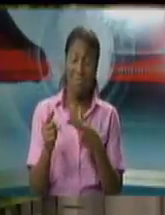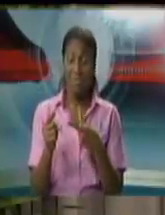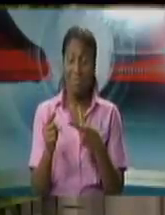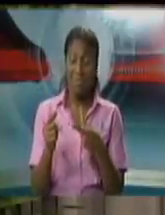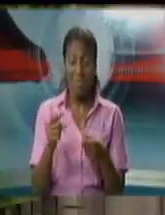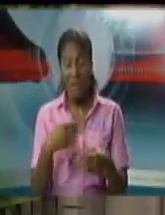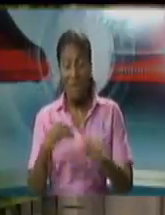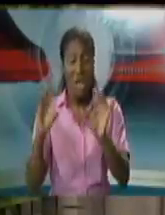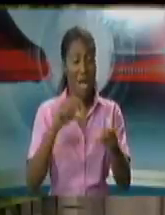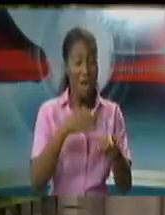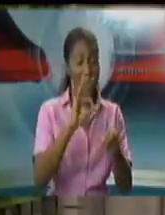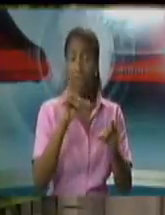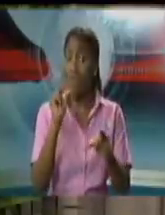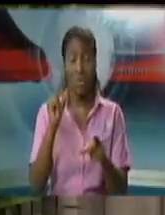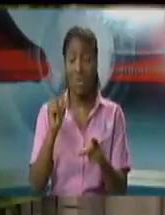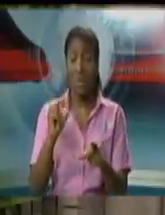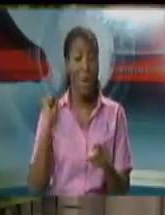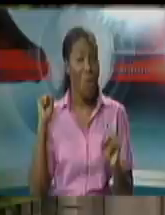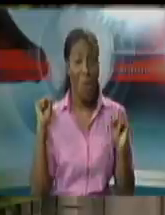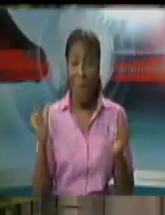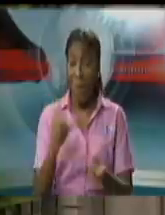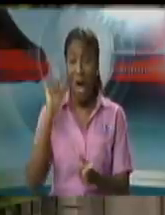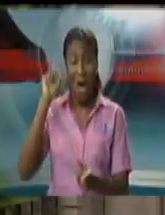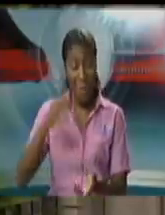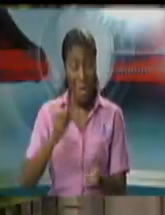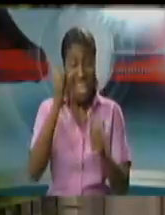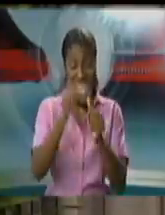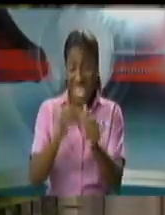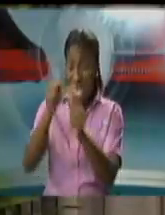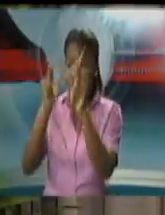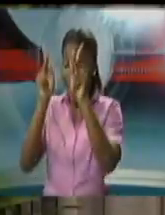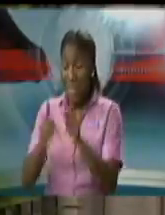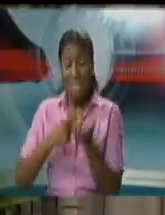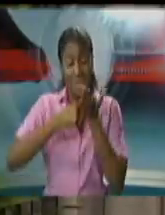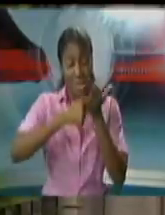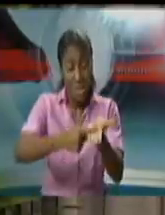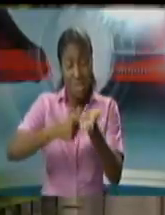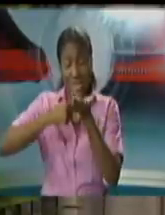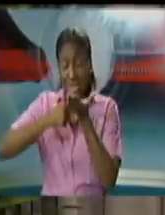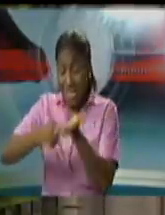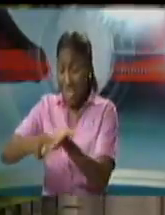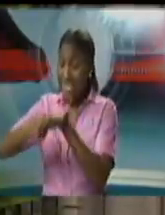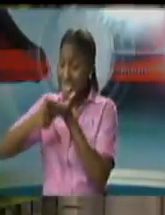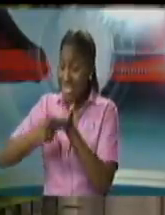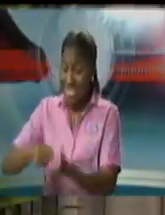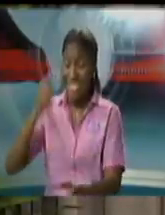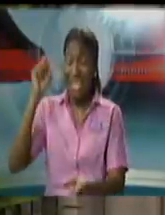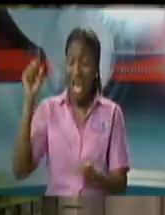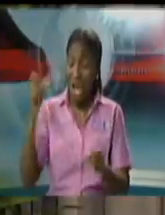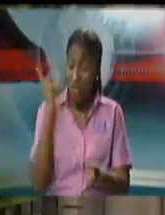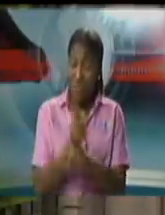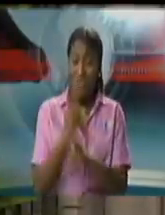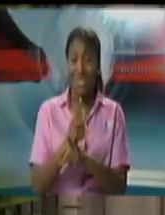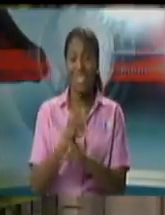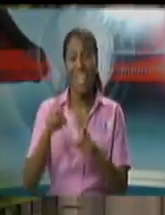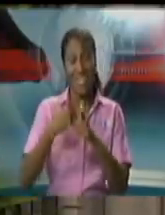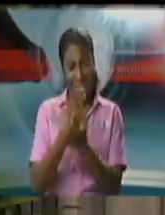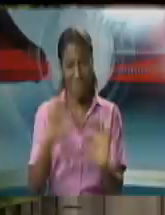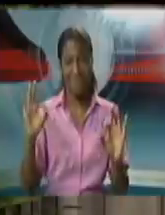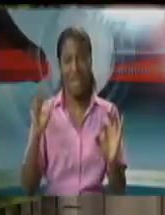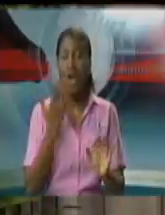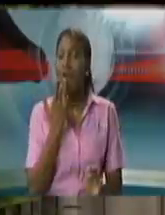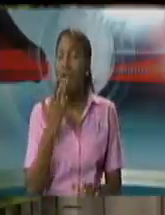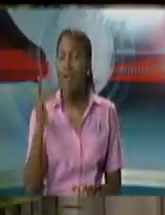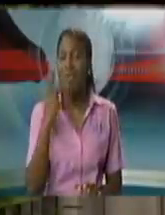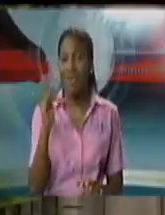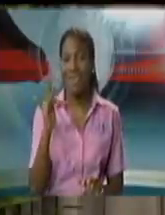circumstances are being managed in this in this in this situation so we're taking care to make sure to get it right unfortunately we have the benefit of